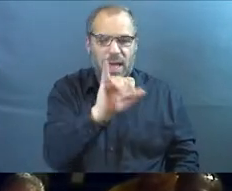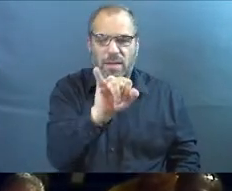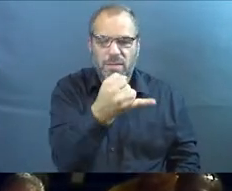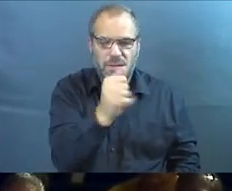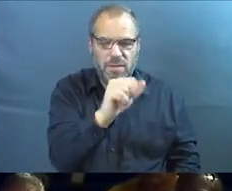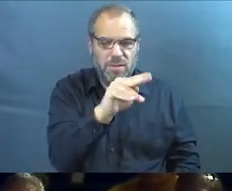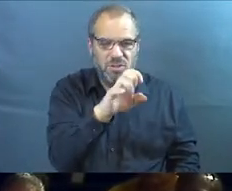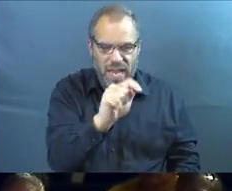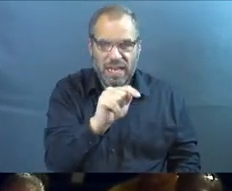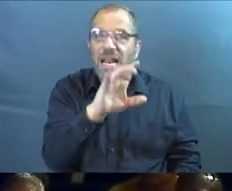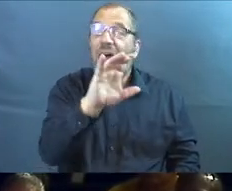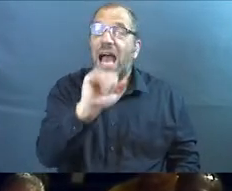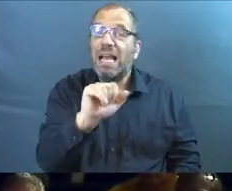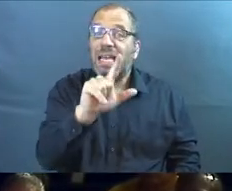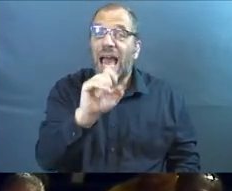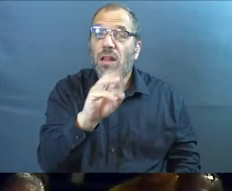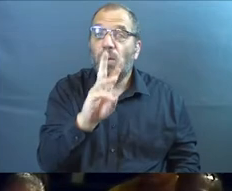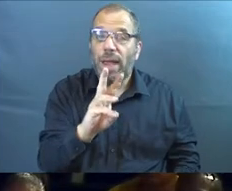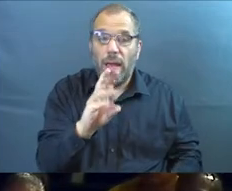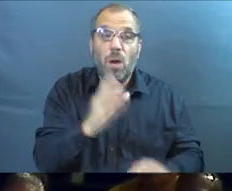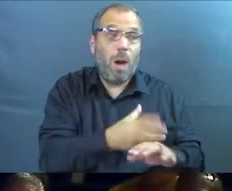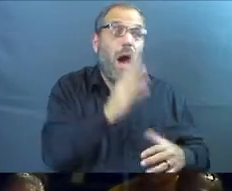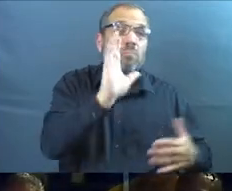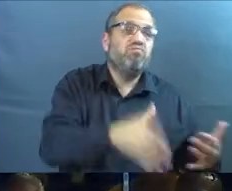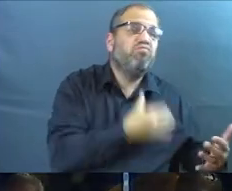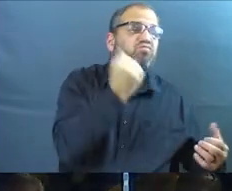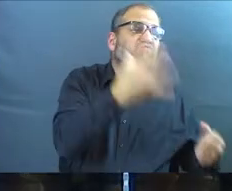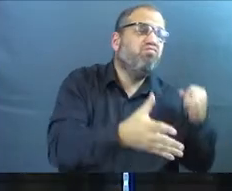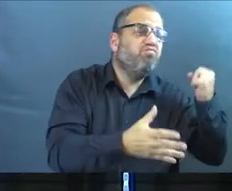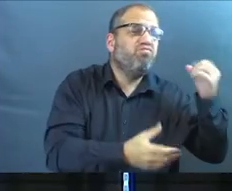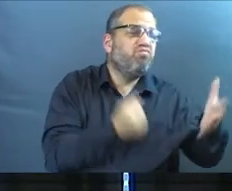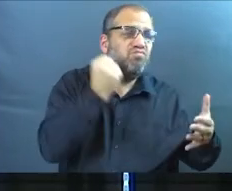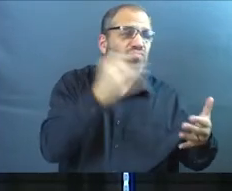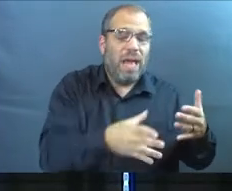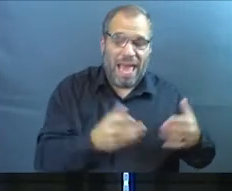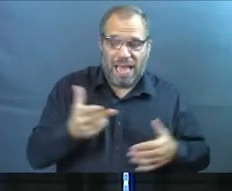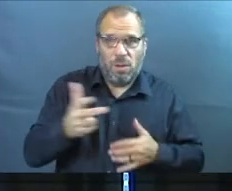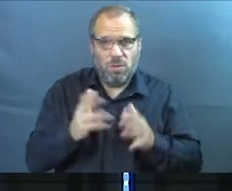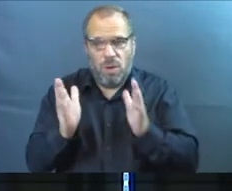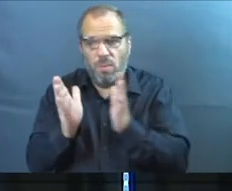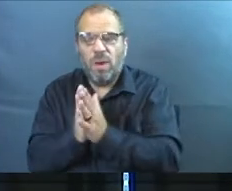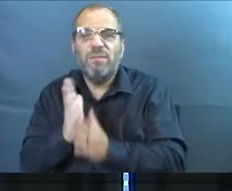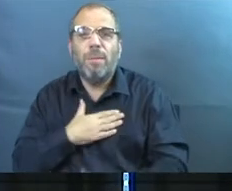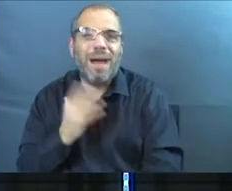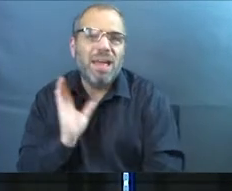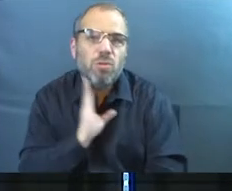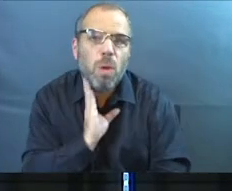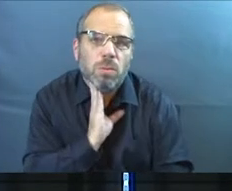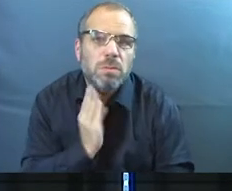pulled me aside while the singing was happening and they prayed for my throat.